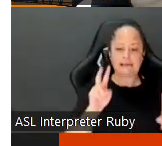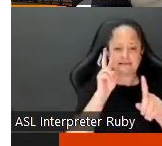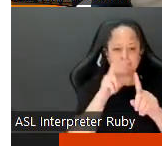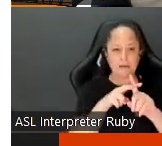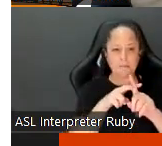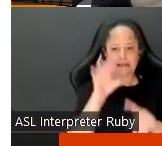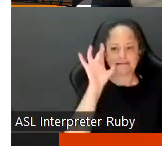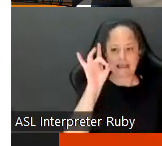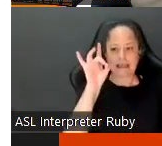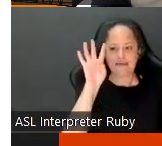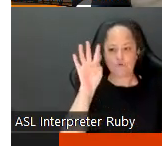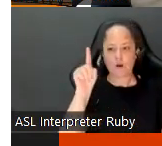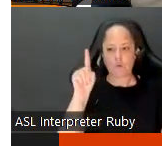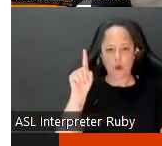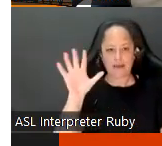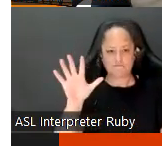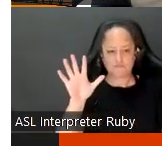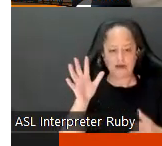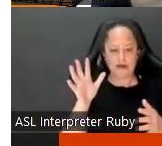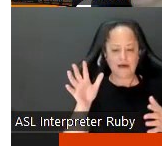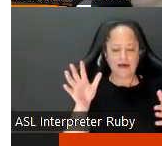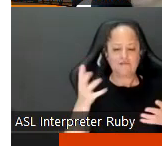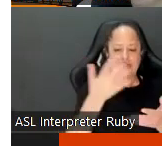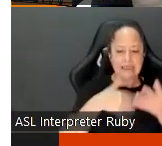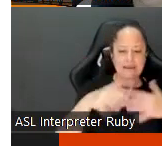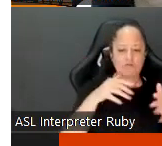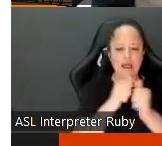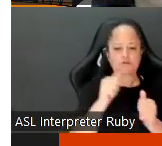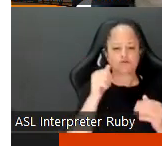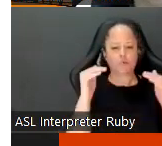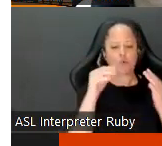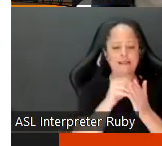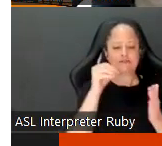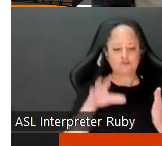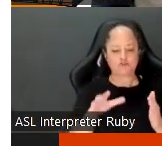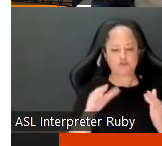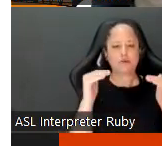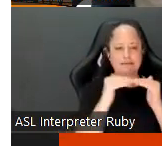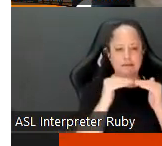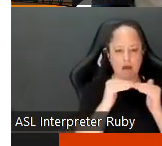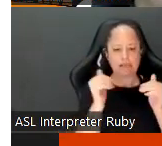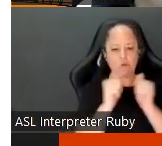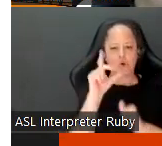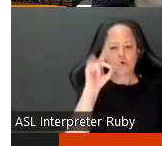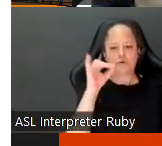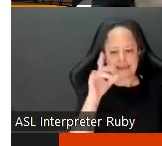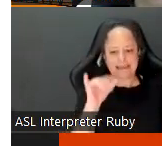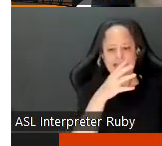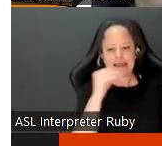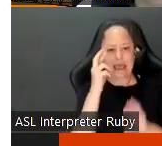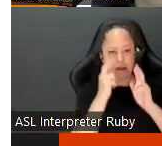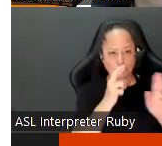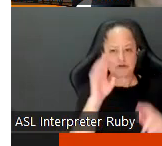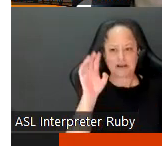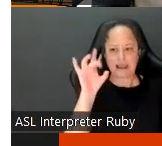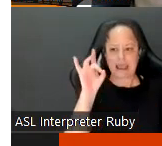eight four one five interacts with students and colleagues across employee groups with dignity and respect or eight four one